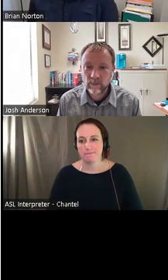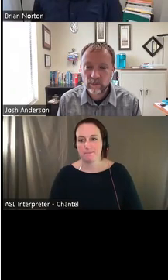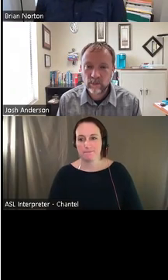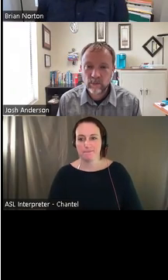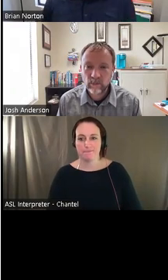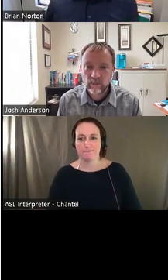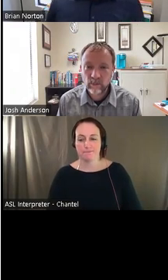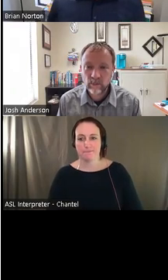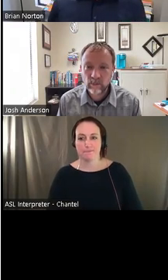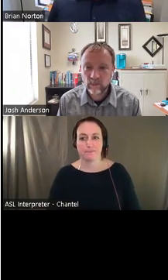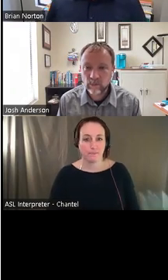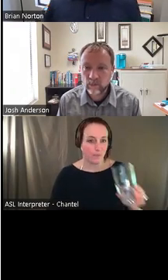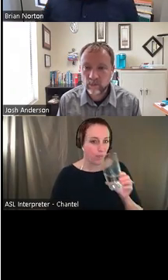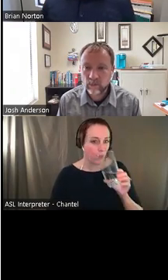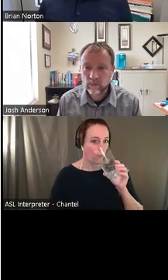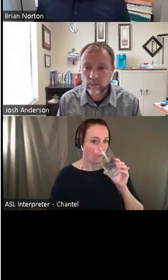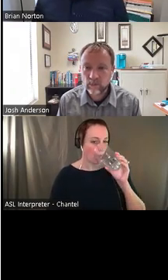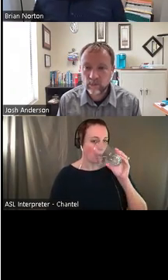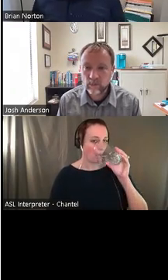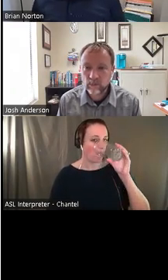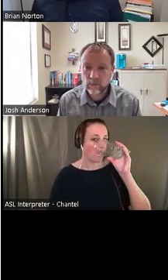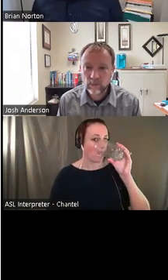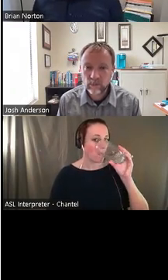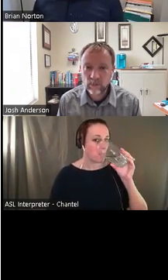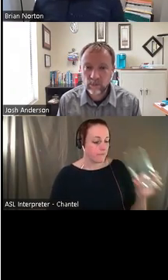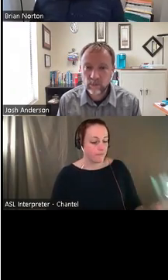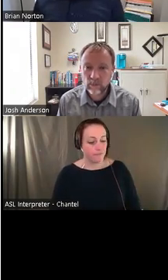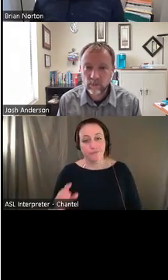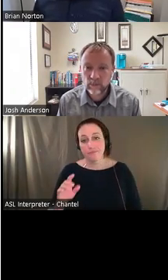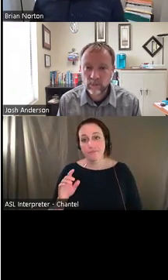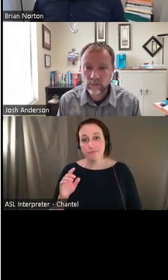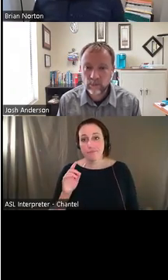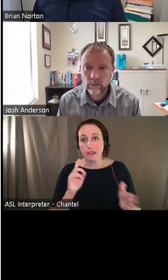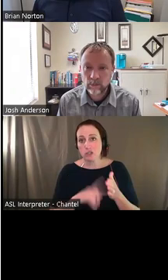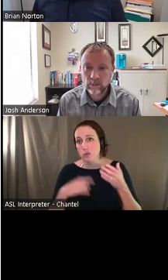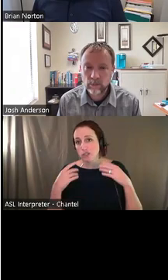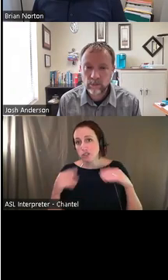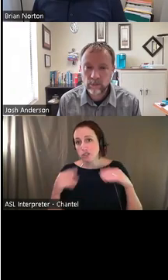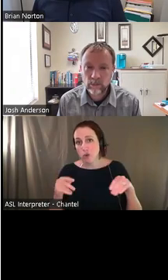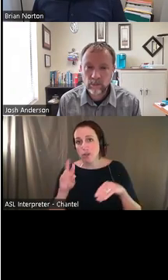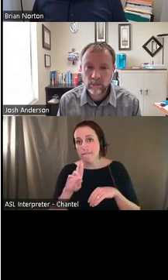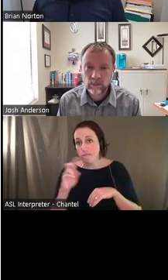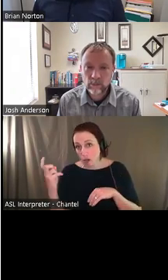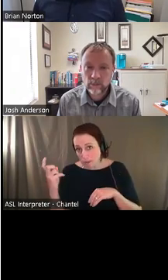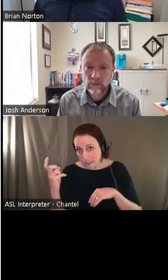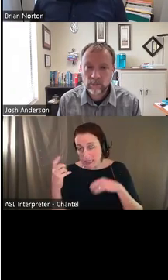actually sold, um, at a pharmacy, uh, for this particular situation?